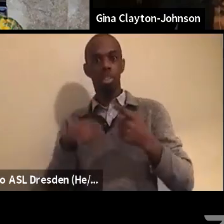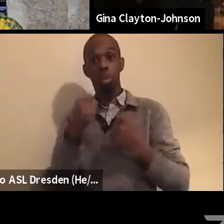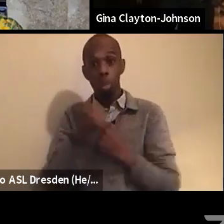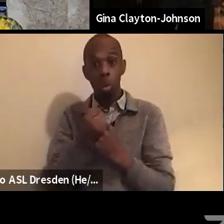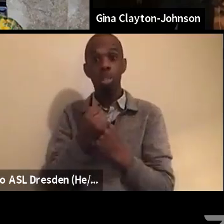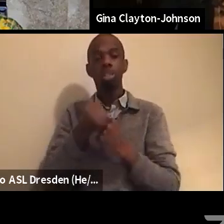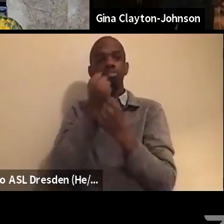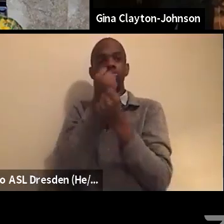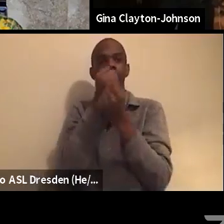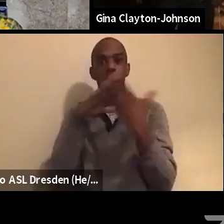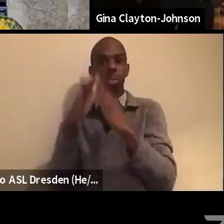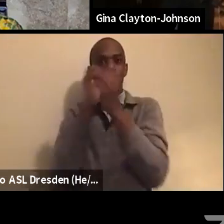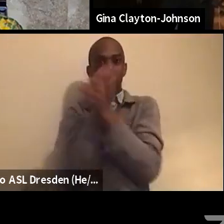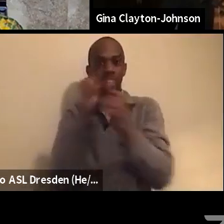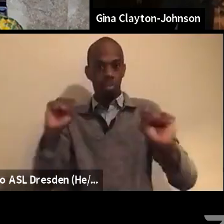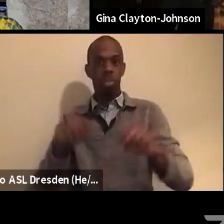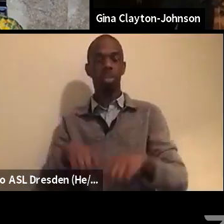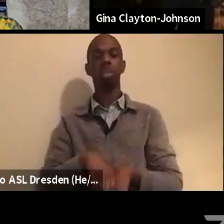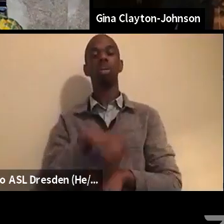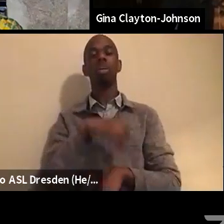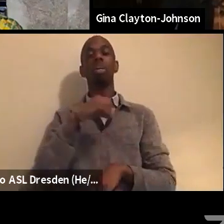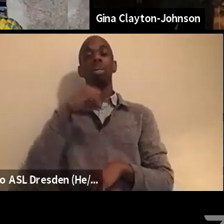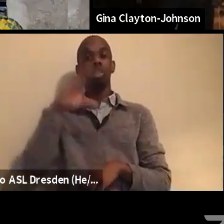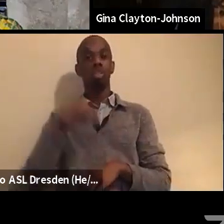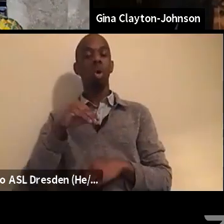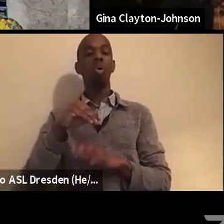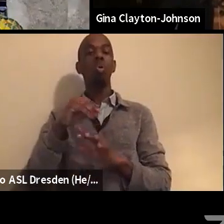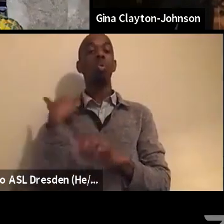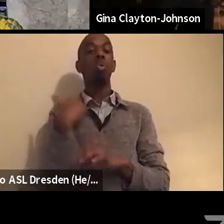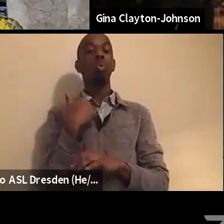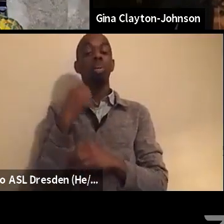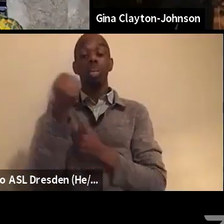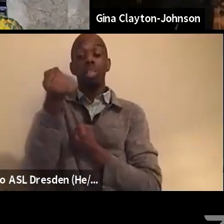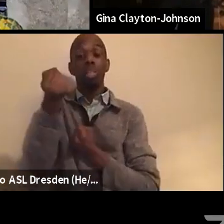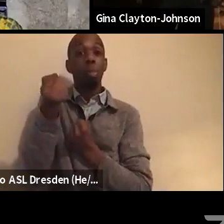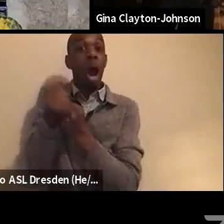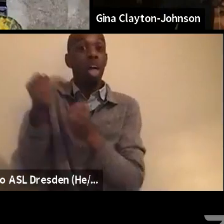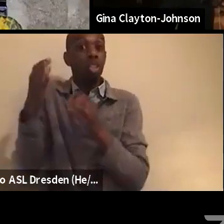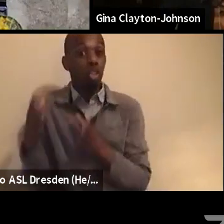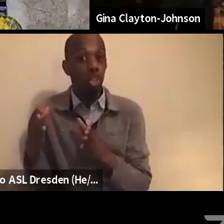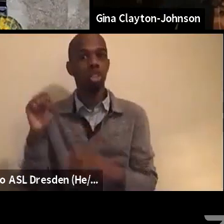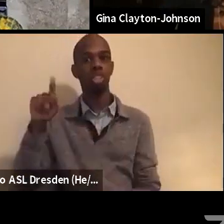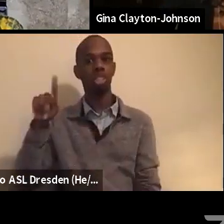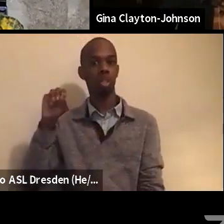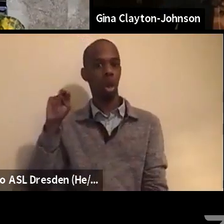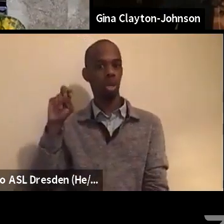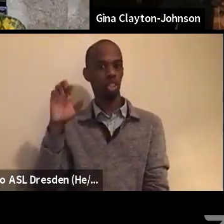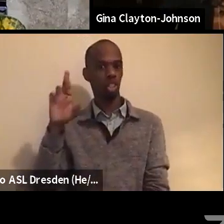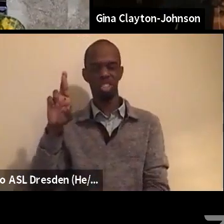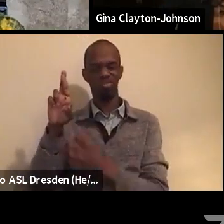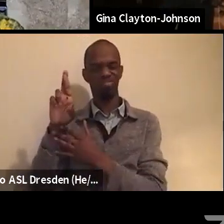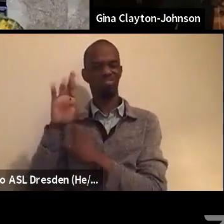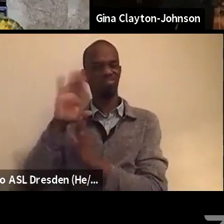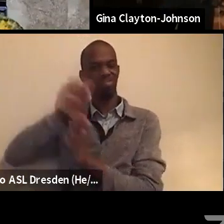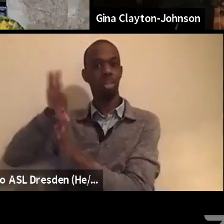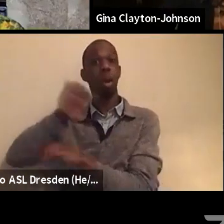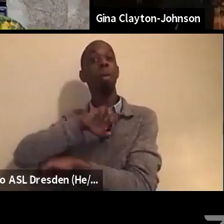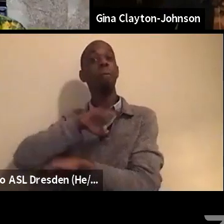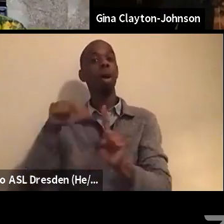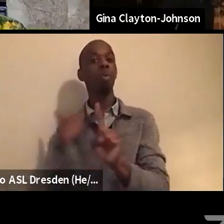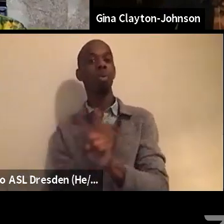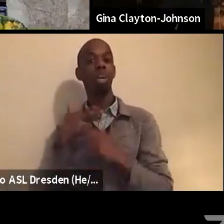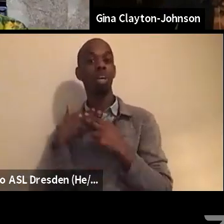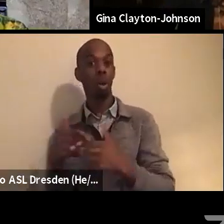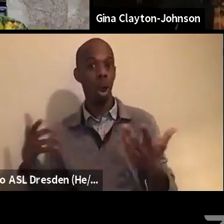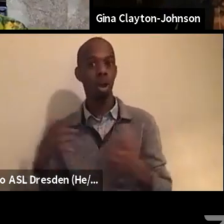The champions of the bill, not sponsors because we haven't actually introduced the bill yet, but the champions of the bill